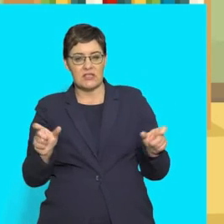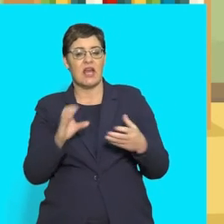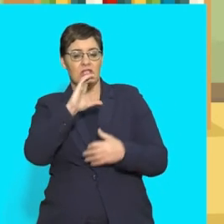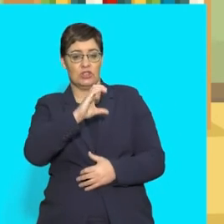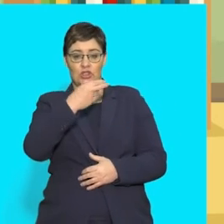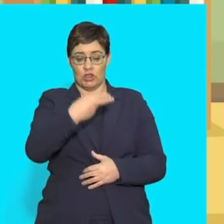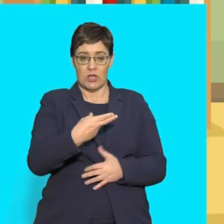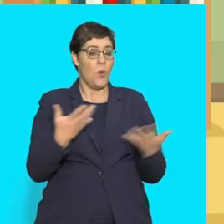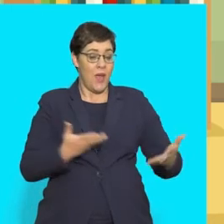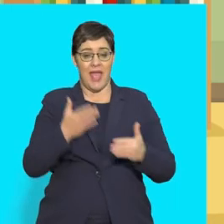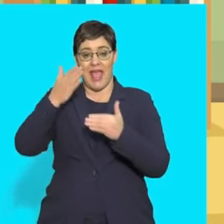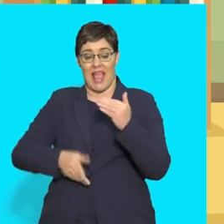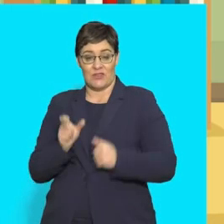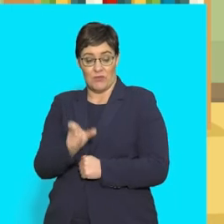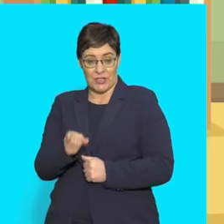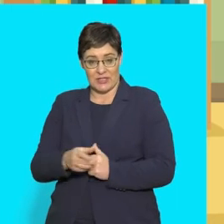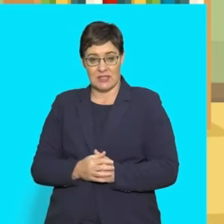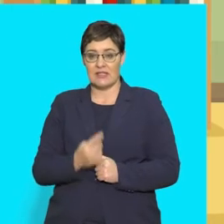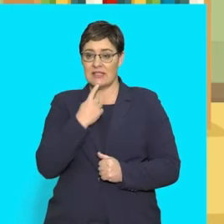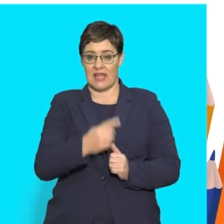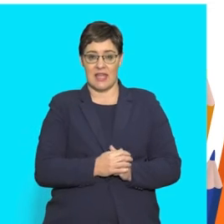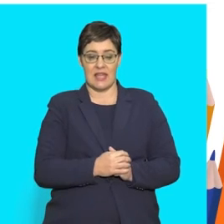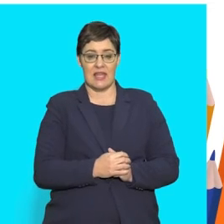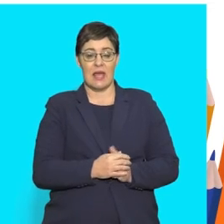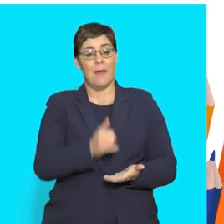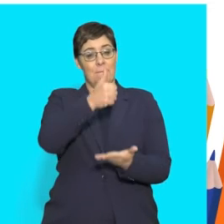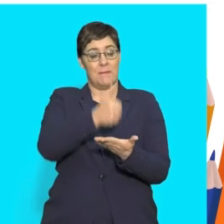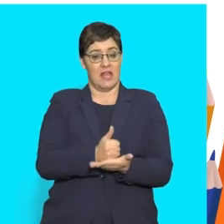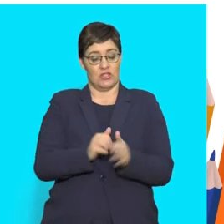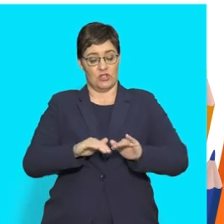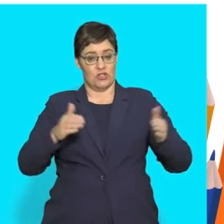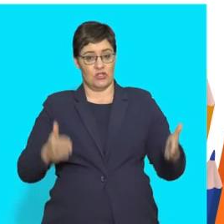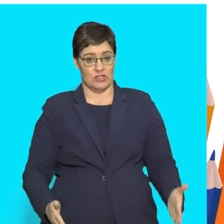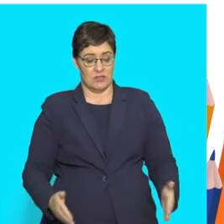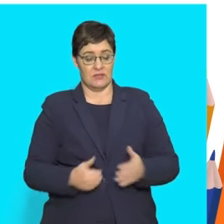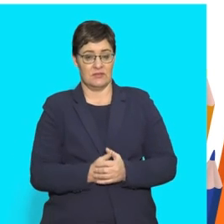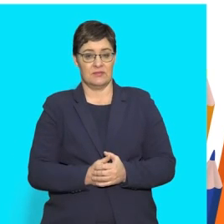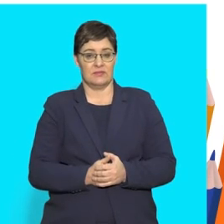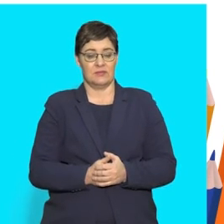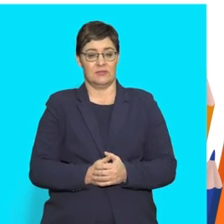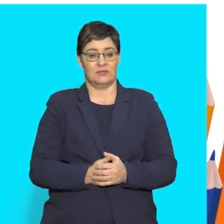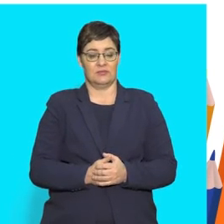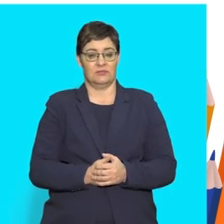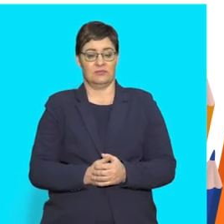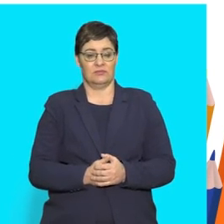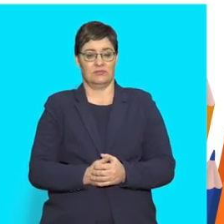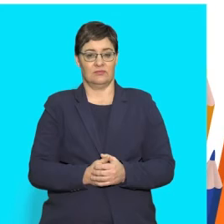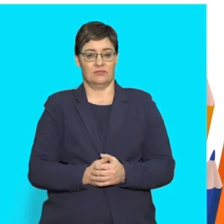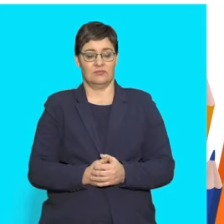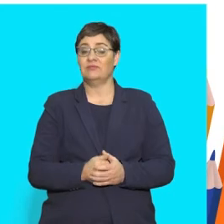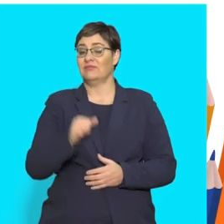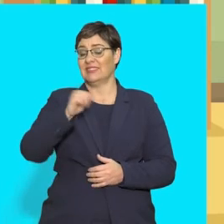have that ch at the end. 30. bench. 30. 30. 30.